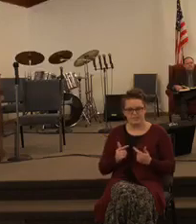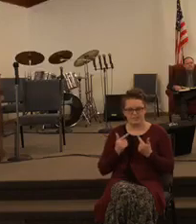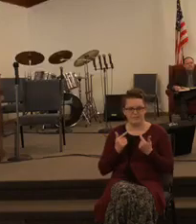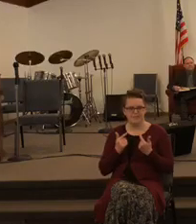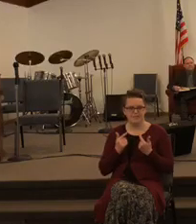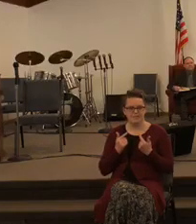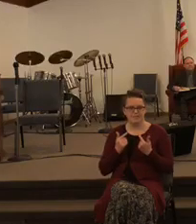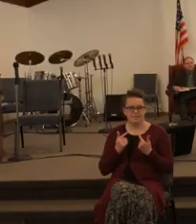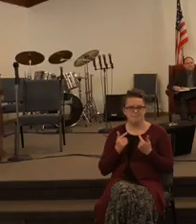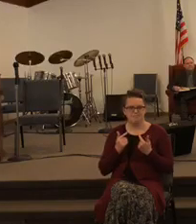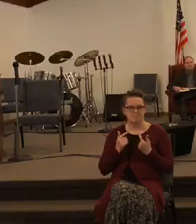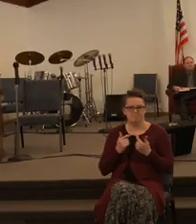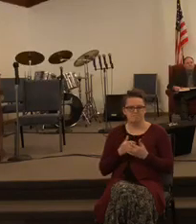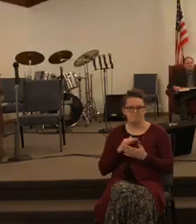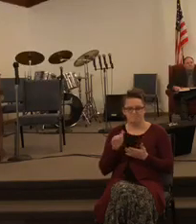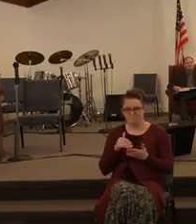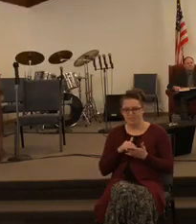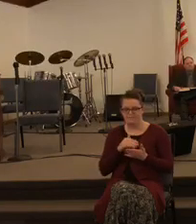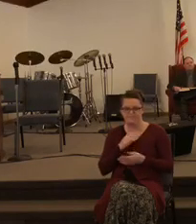half heartedly